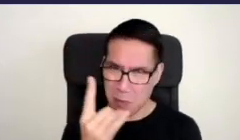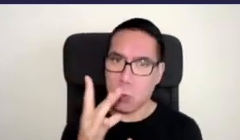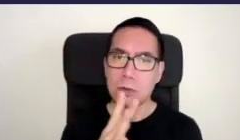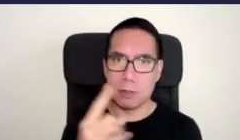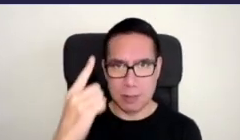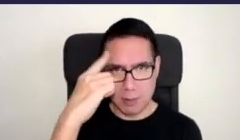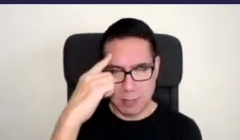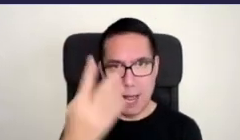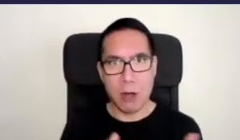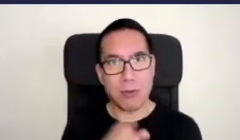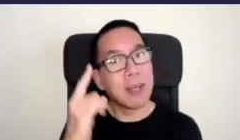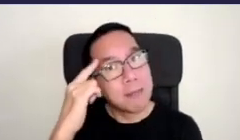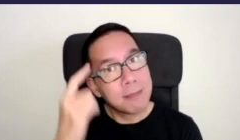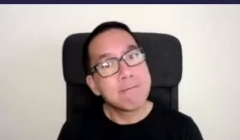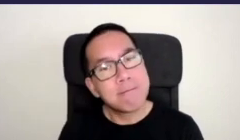else